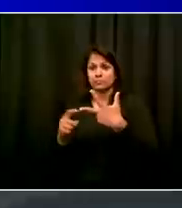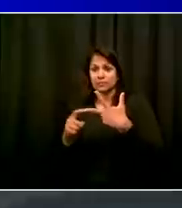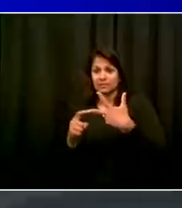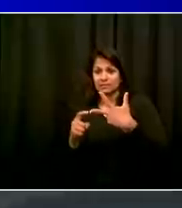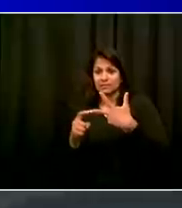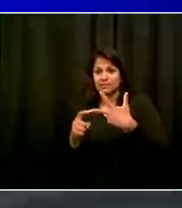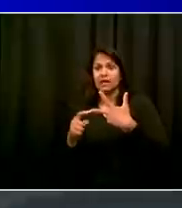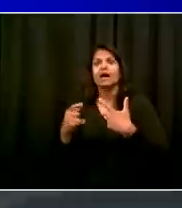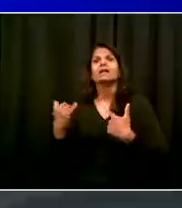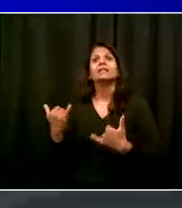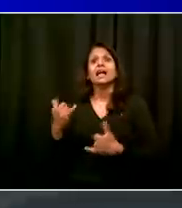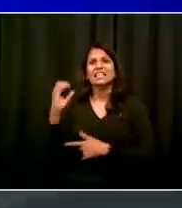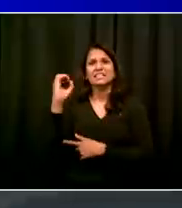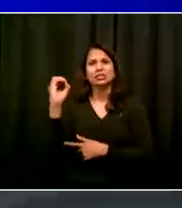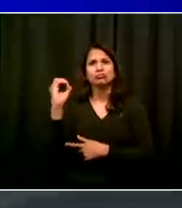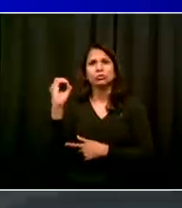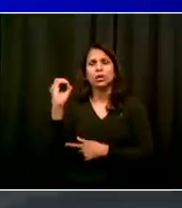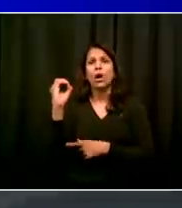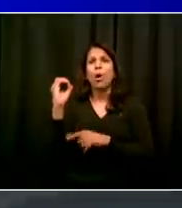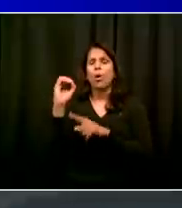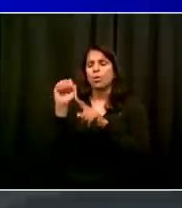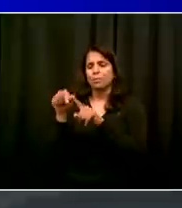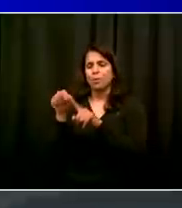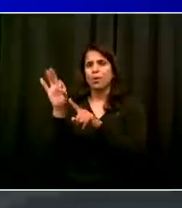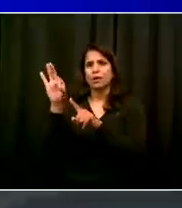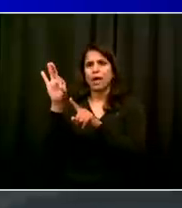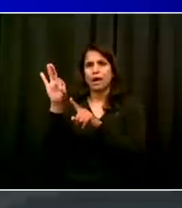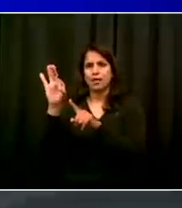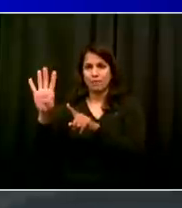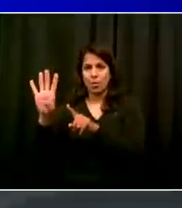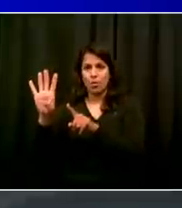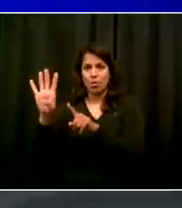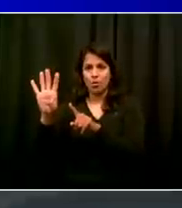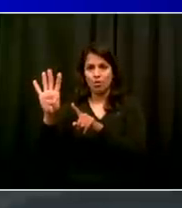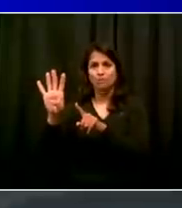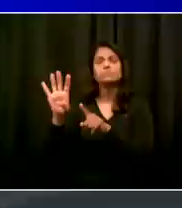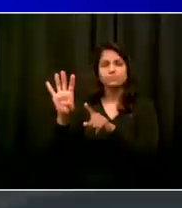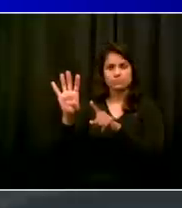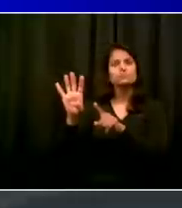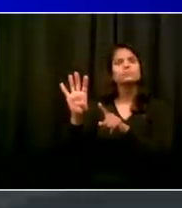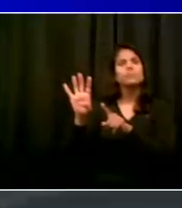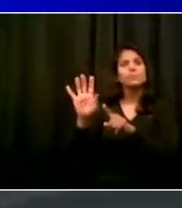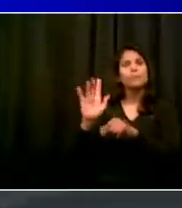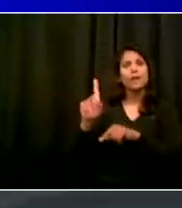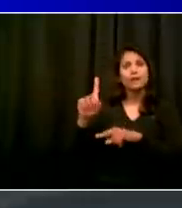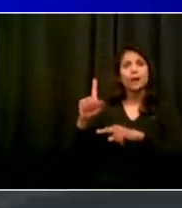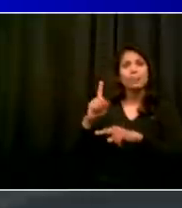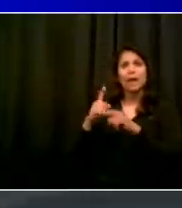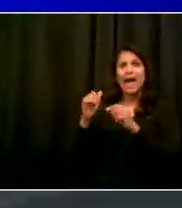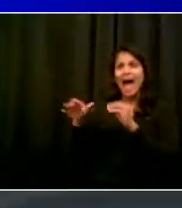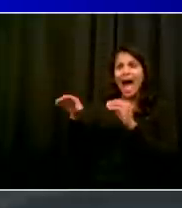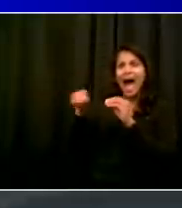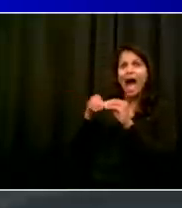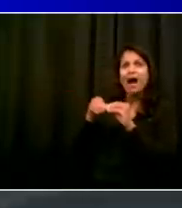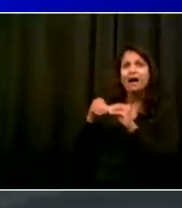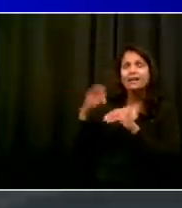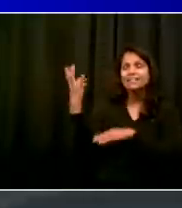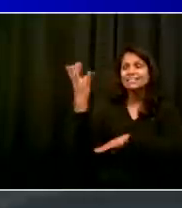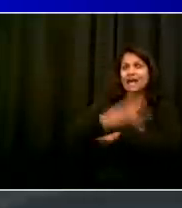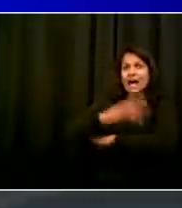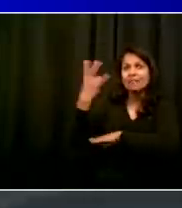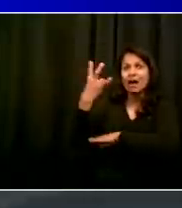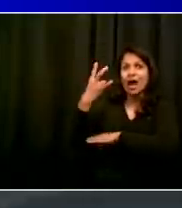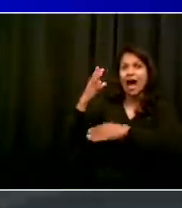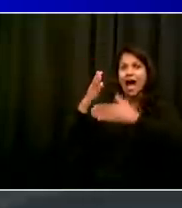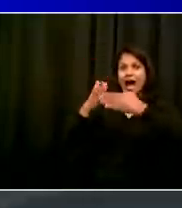.94%. And we are now also going be talking about the seven-day rolling average, so you have that perspective.